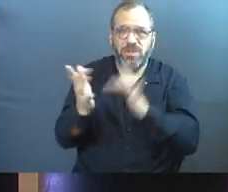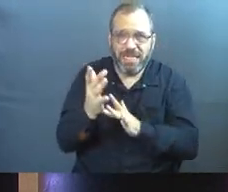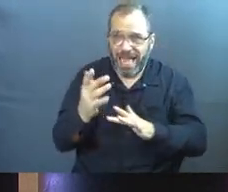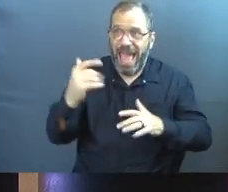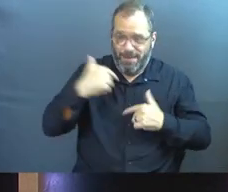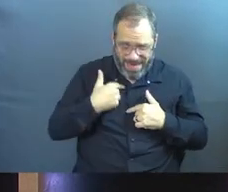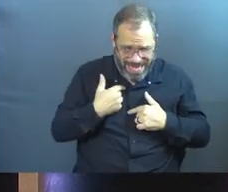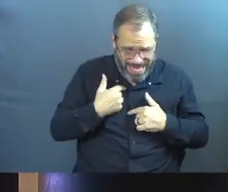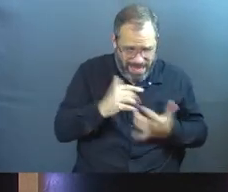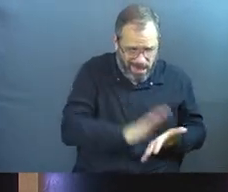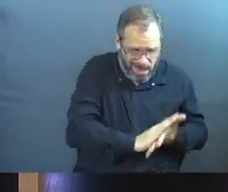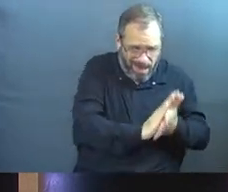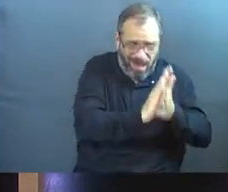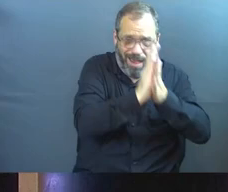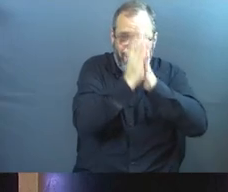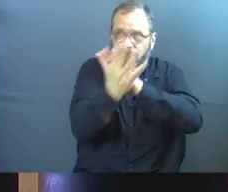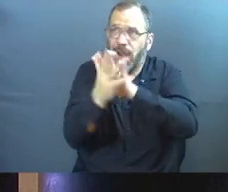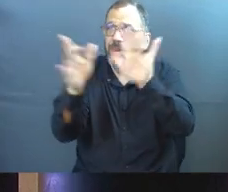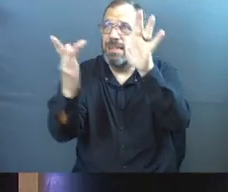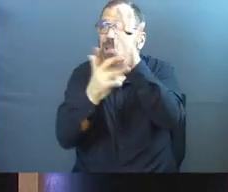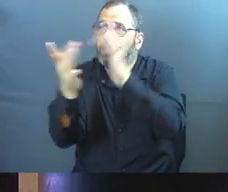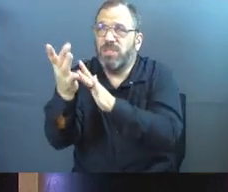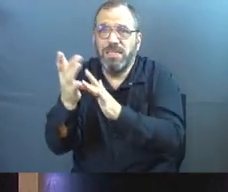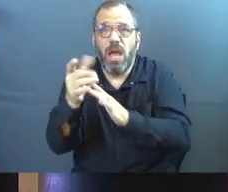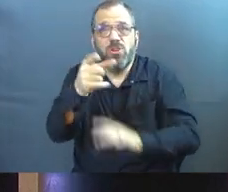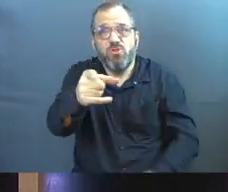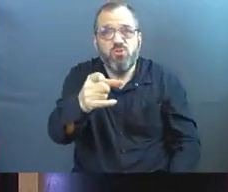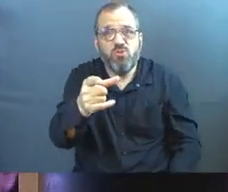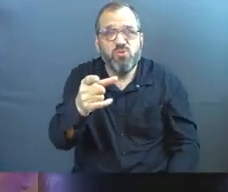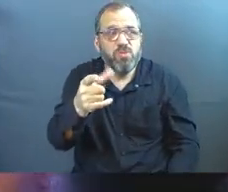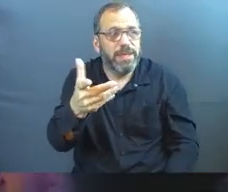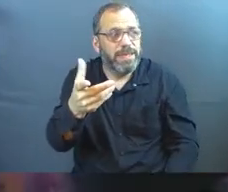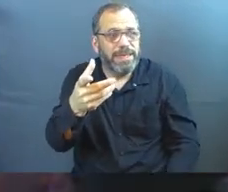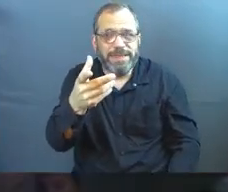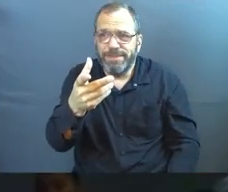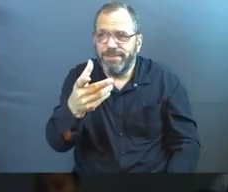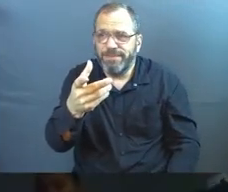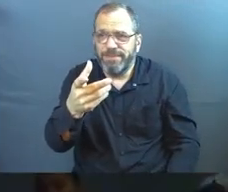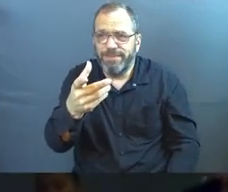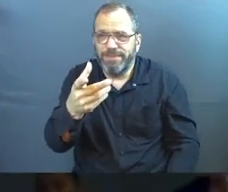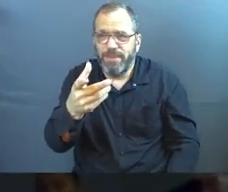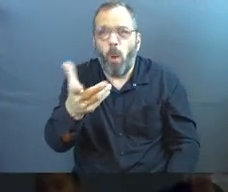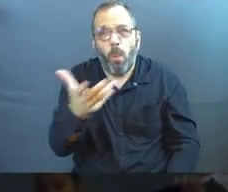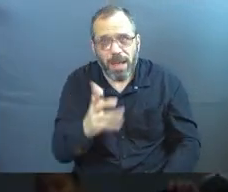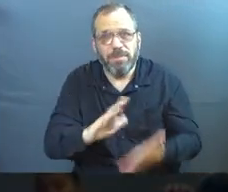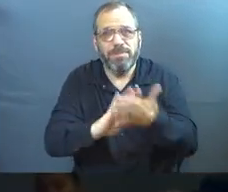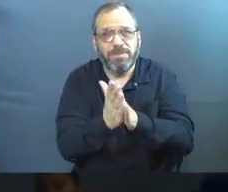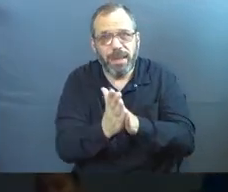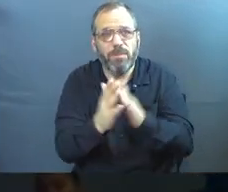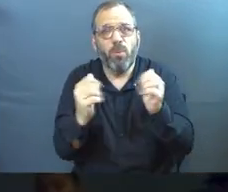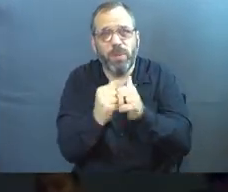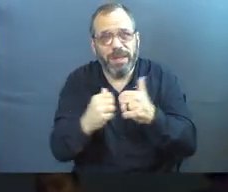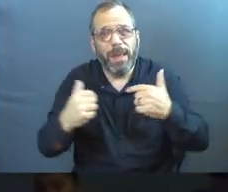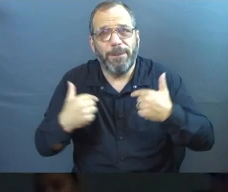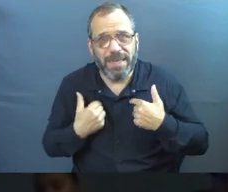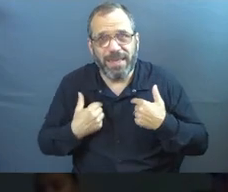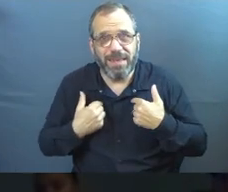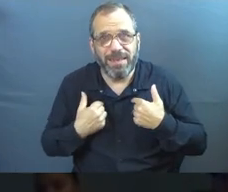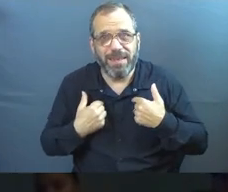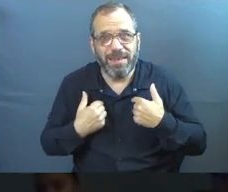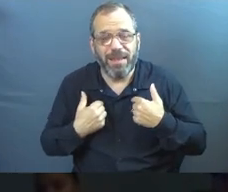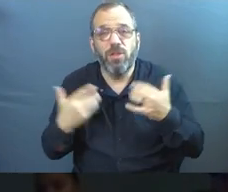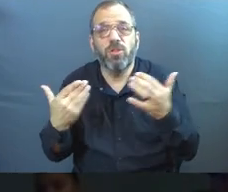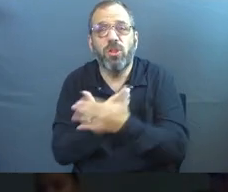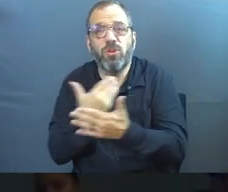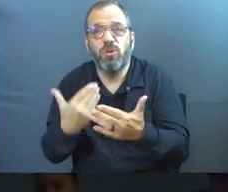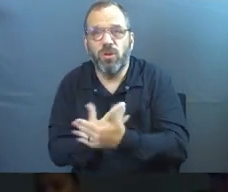version of me that's becoming like Jesus is the version that you might actually like to be around. That other version.